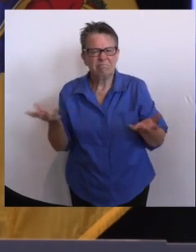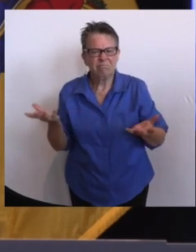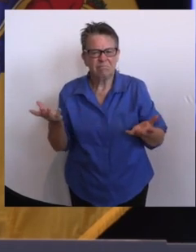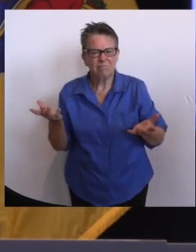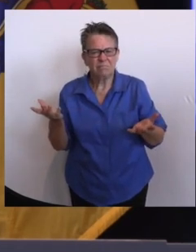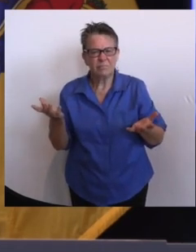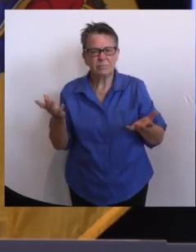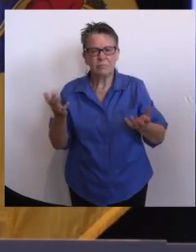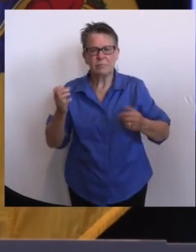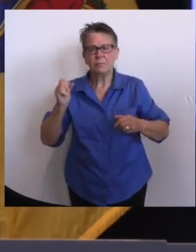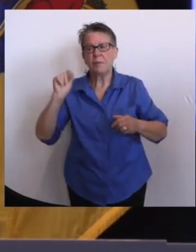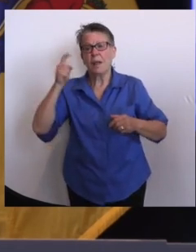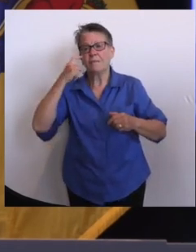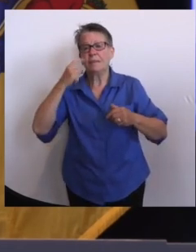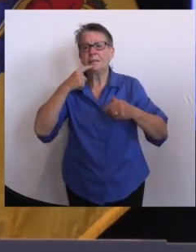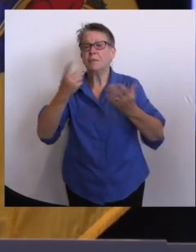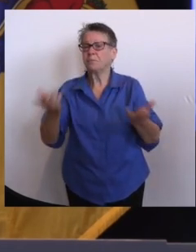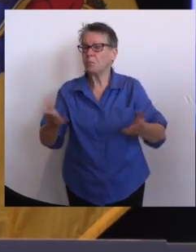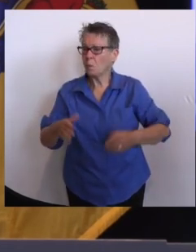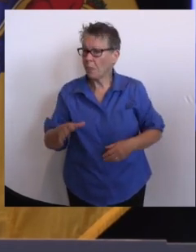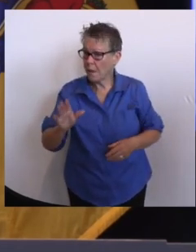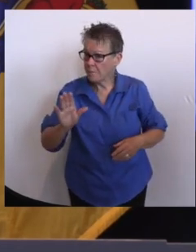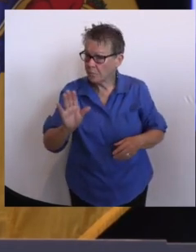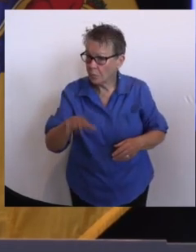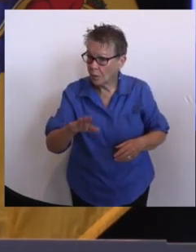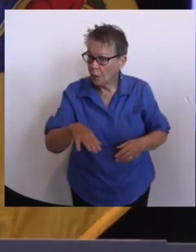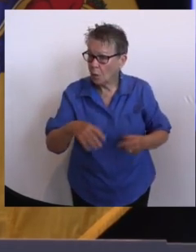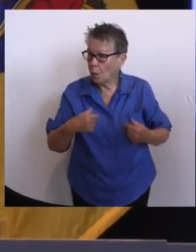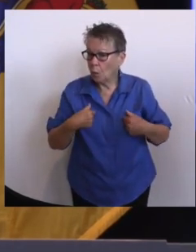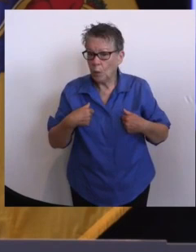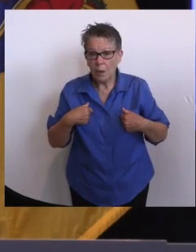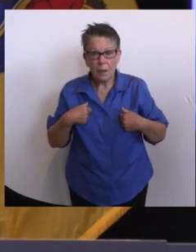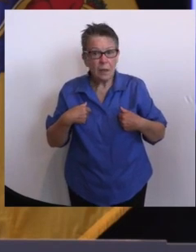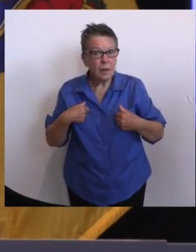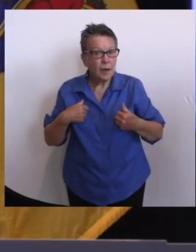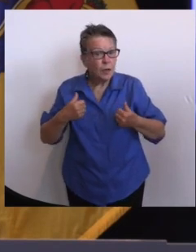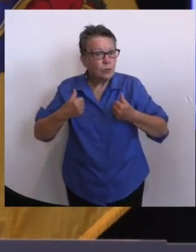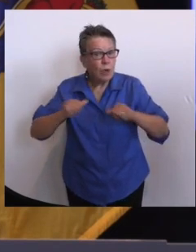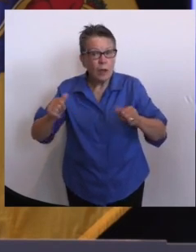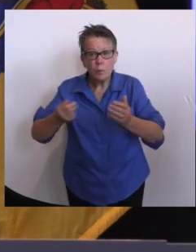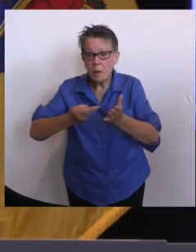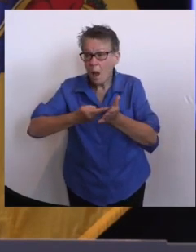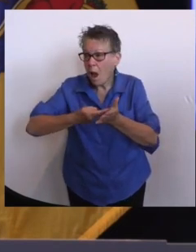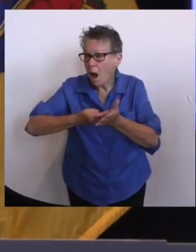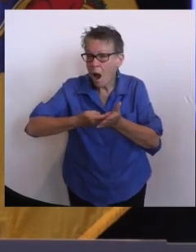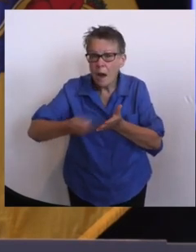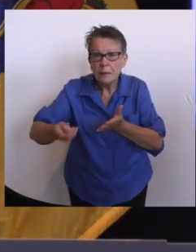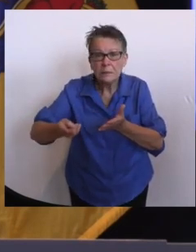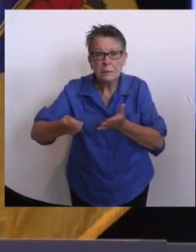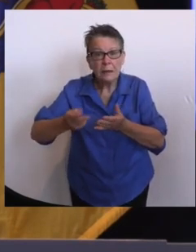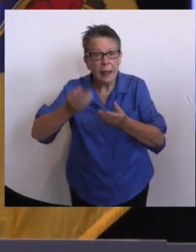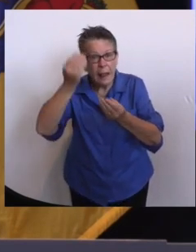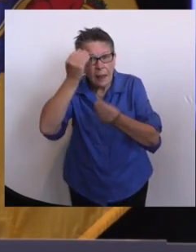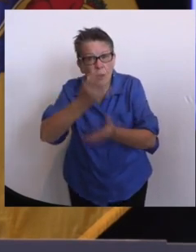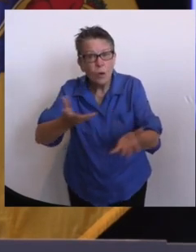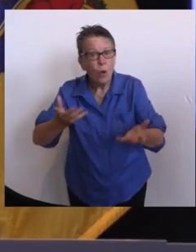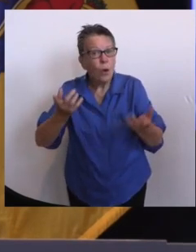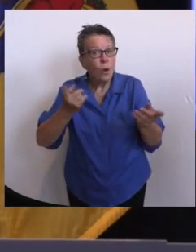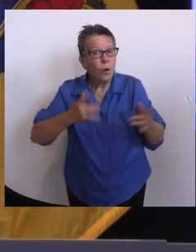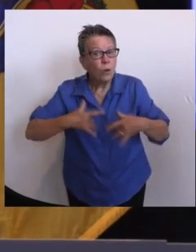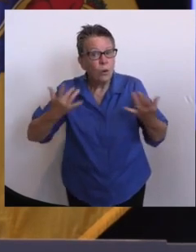of the way called balls and strikes as best we could. So I don't, I've never thought of us over or under playing the reality.